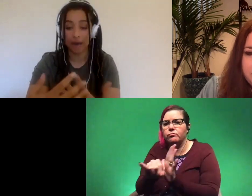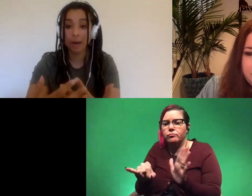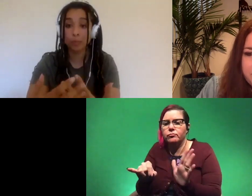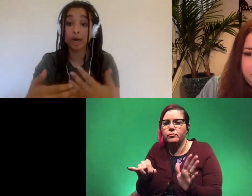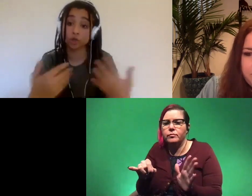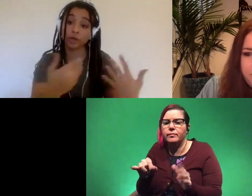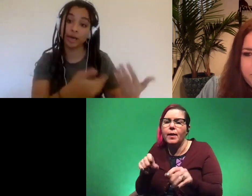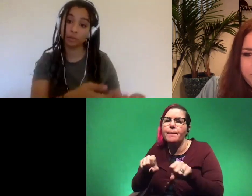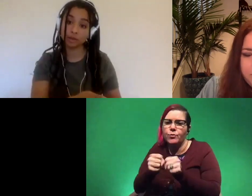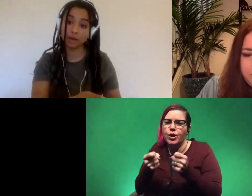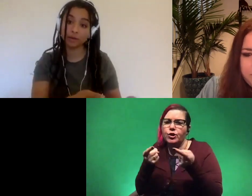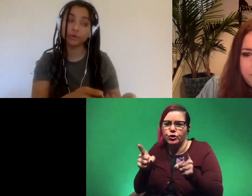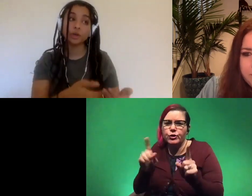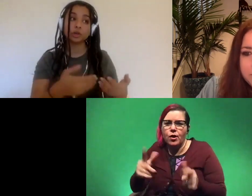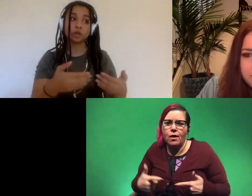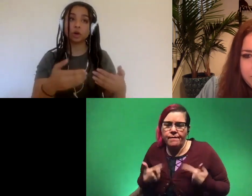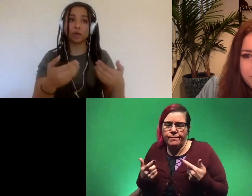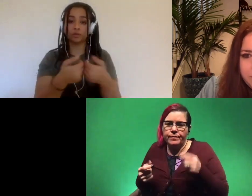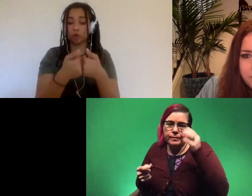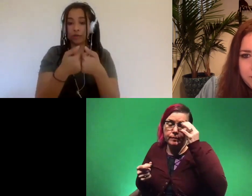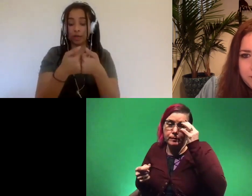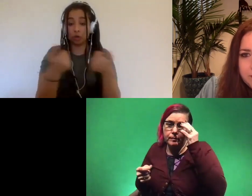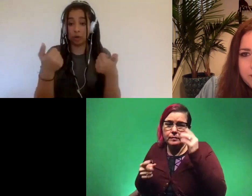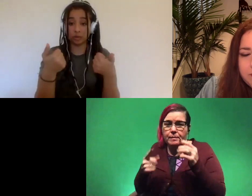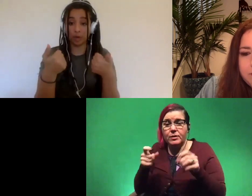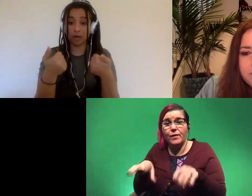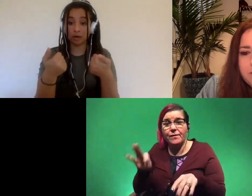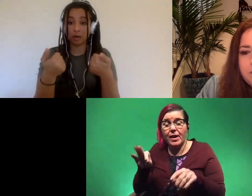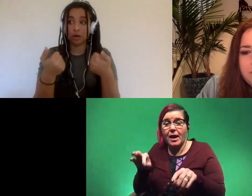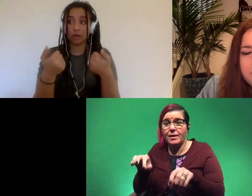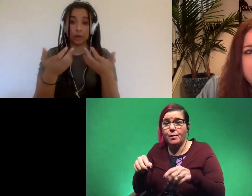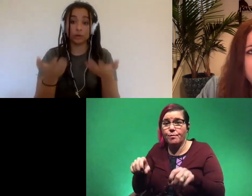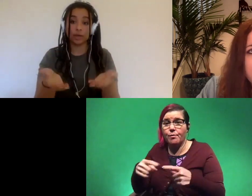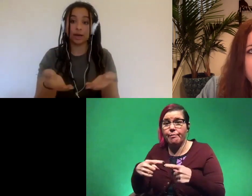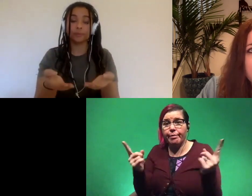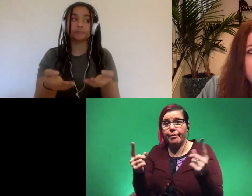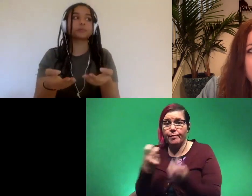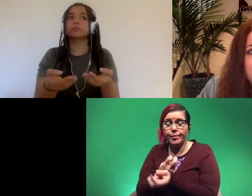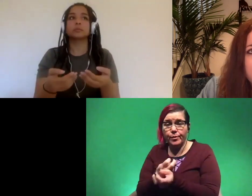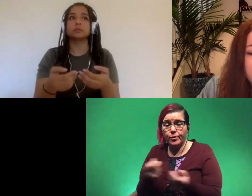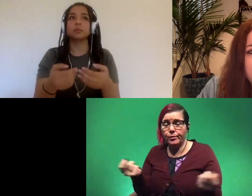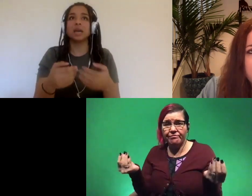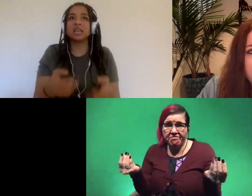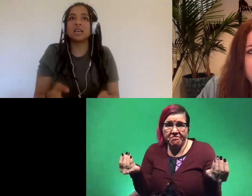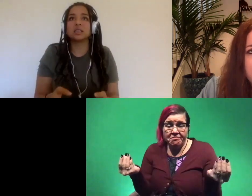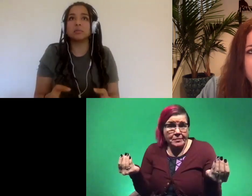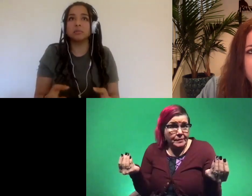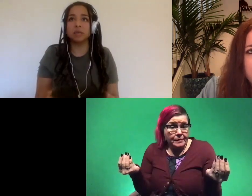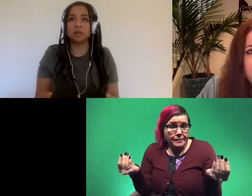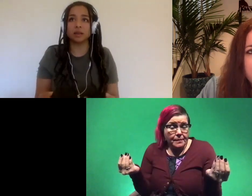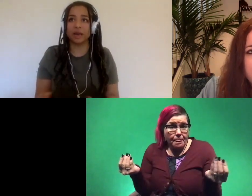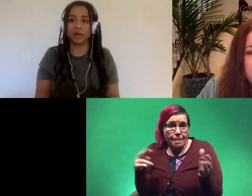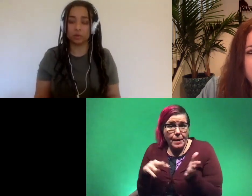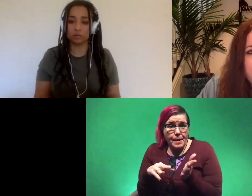a break during the animal's life so because if you just find two bones apart like you said it doesn't